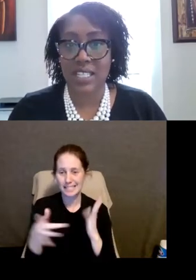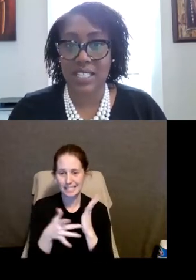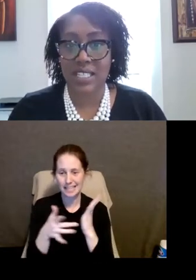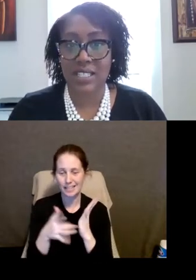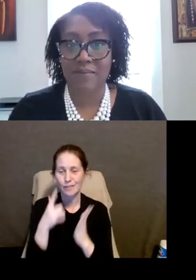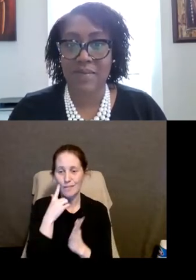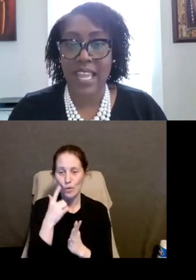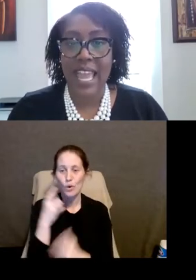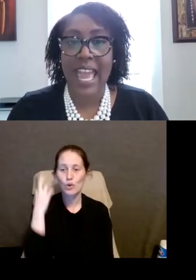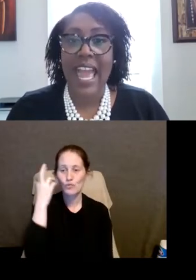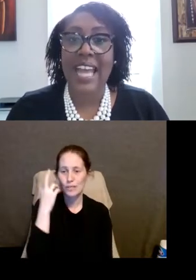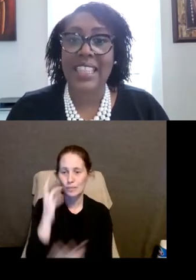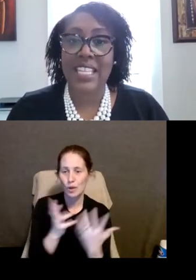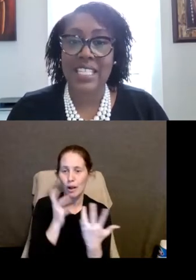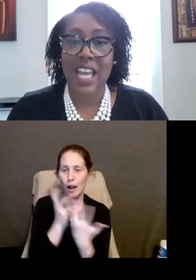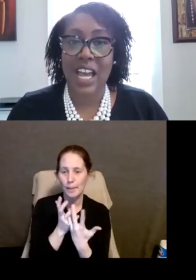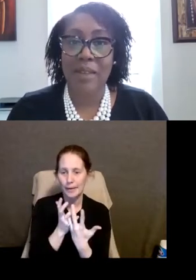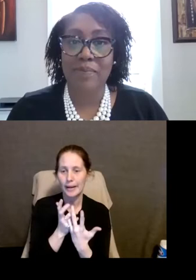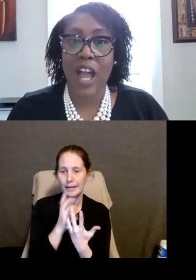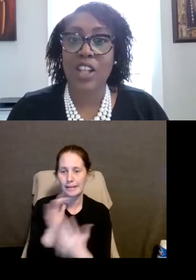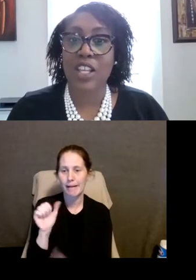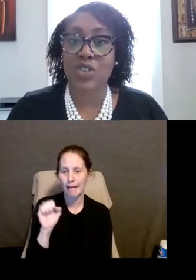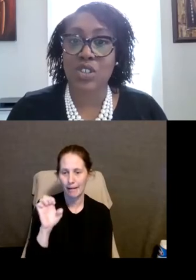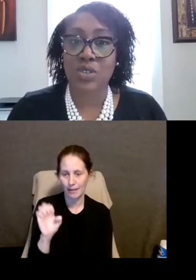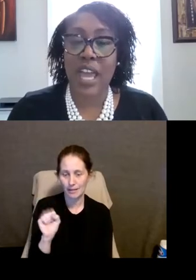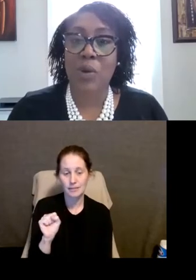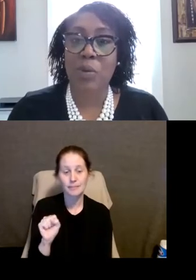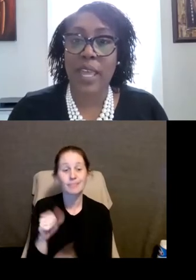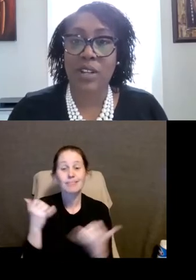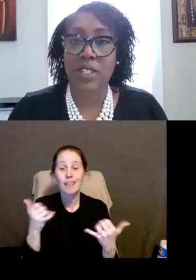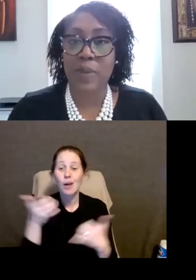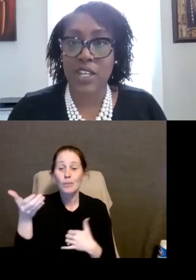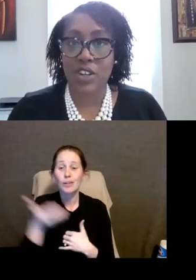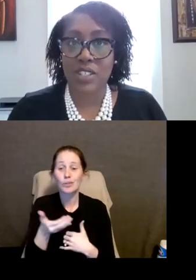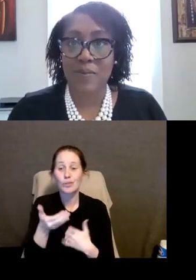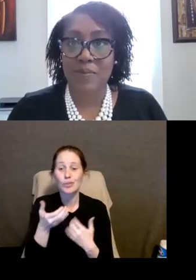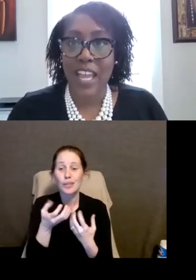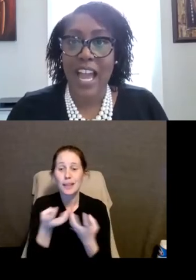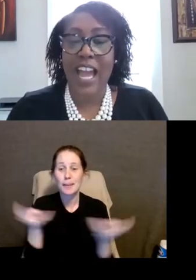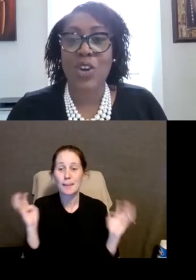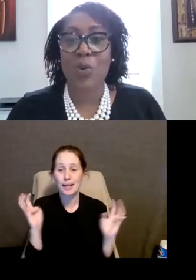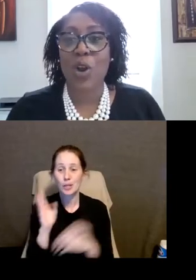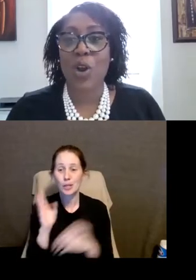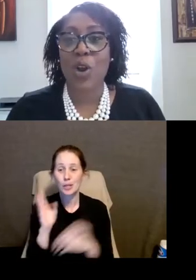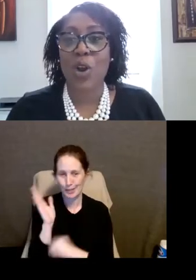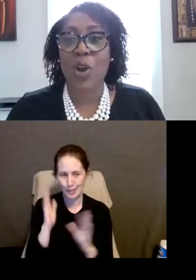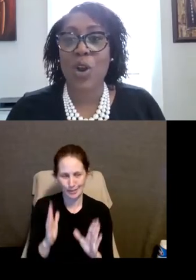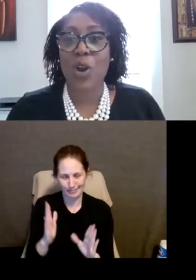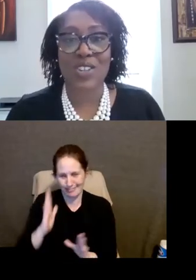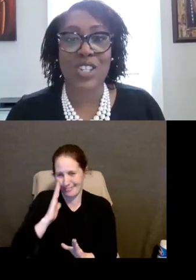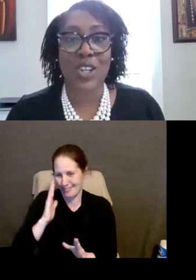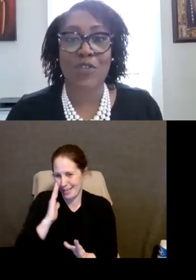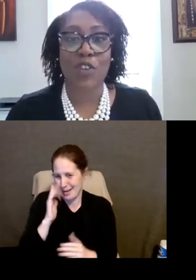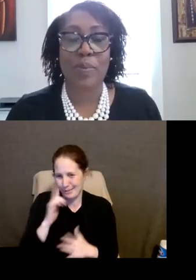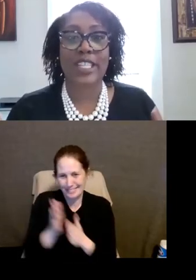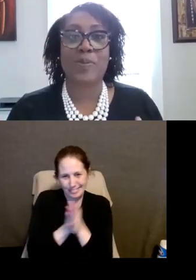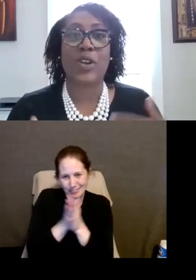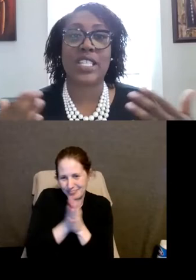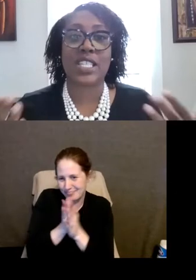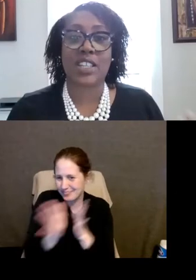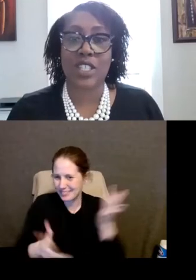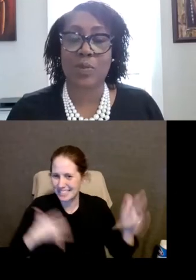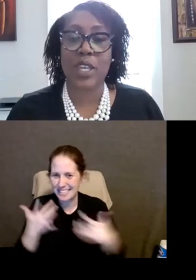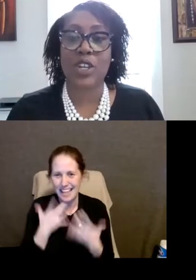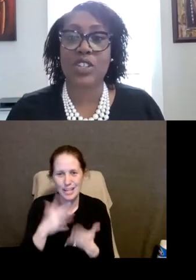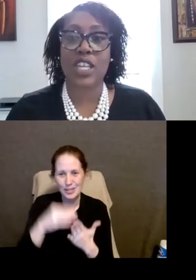cases. At this time, I'll introduce our panel speakers. I know we're very eager to learn from the